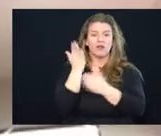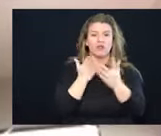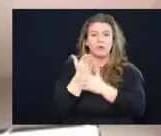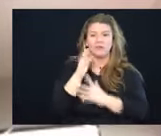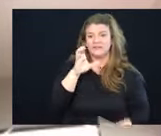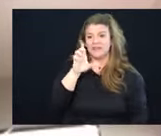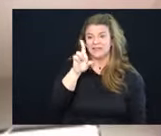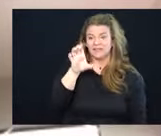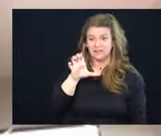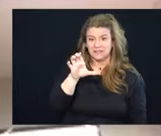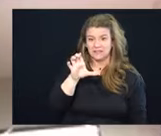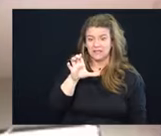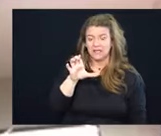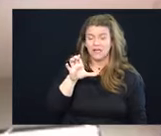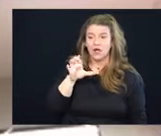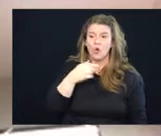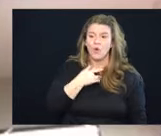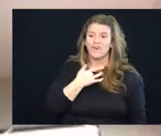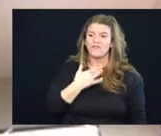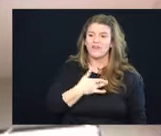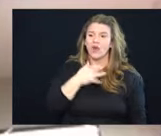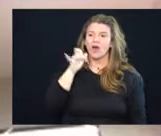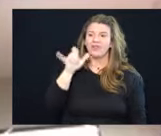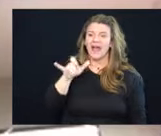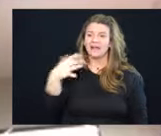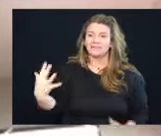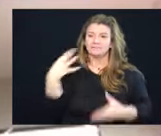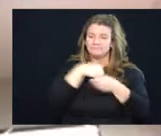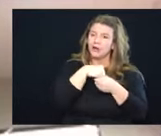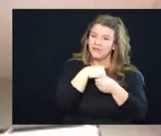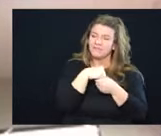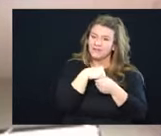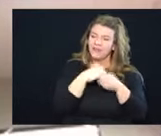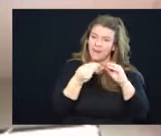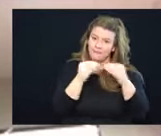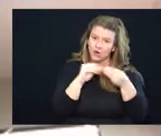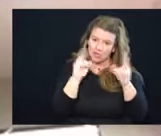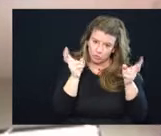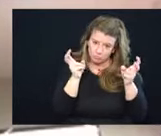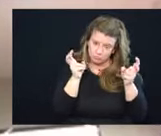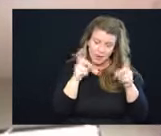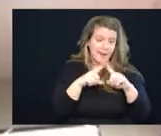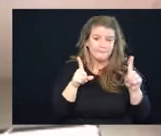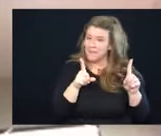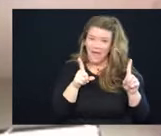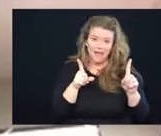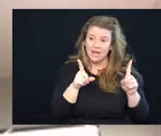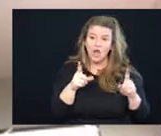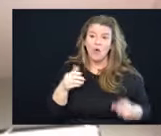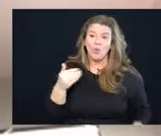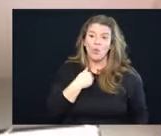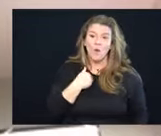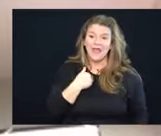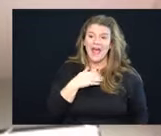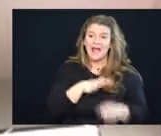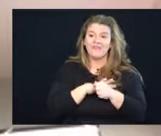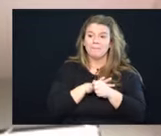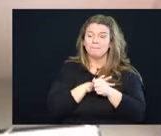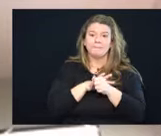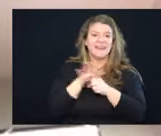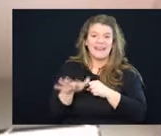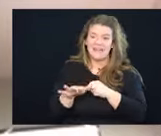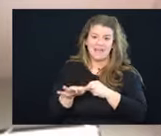So we think that's part of the number issue. But we have plenty of